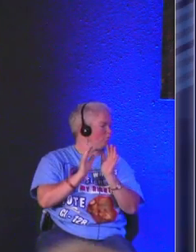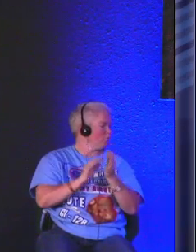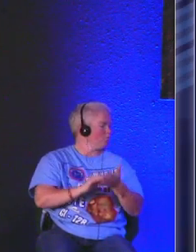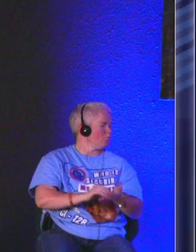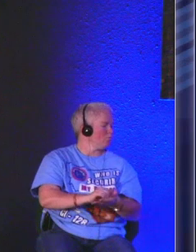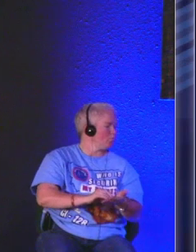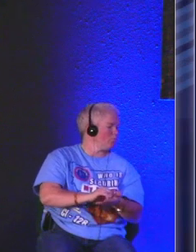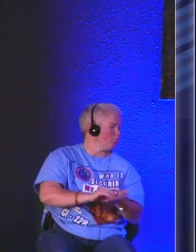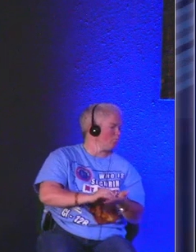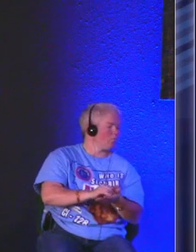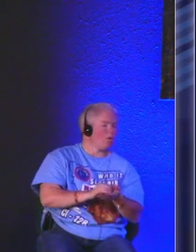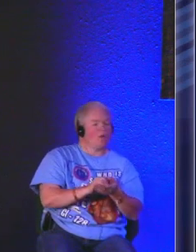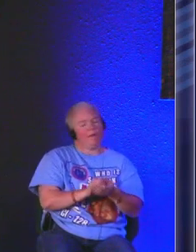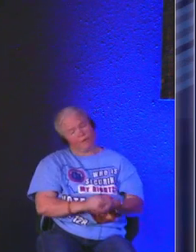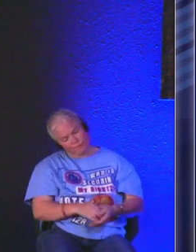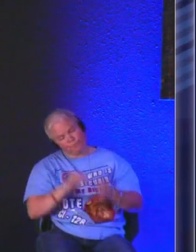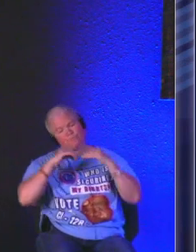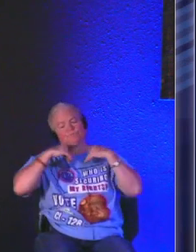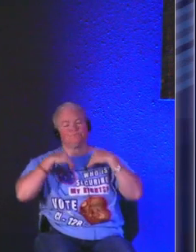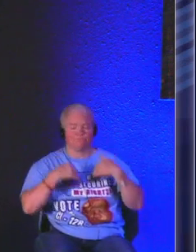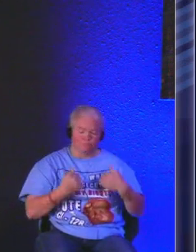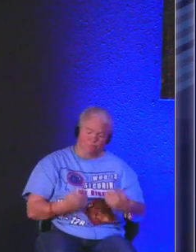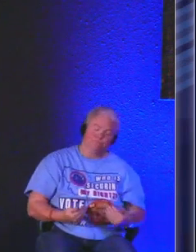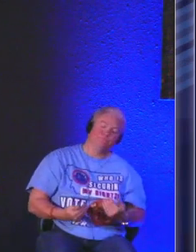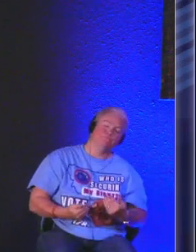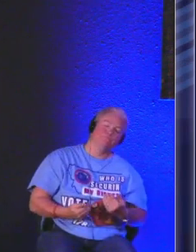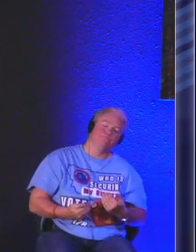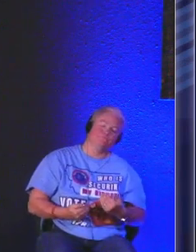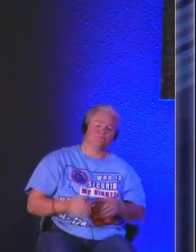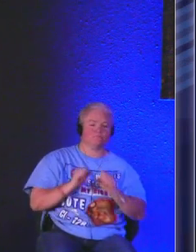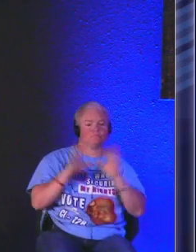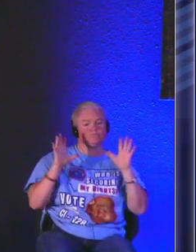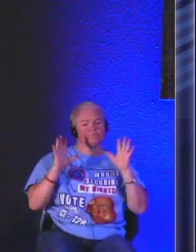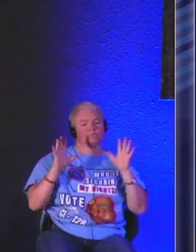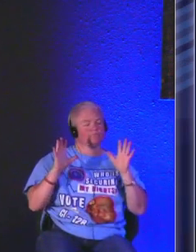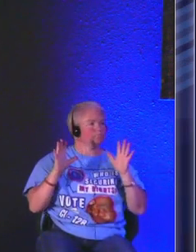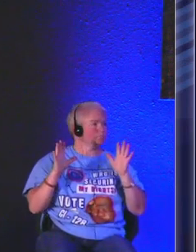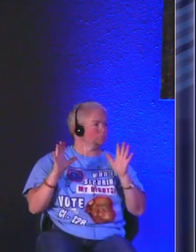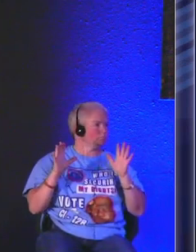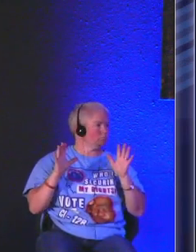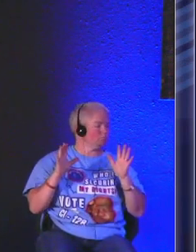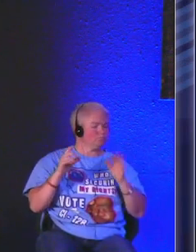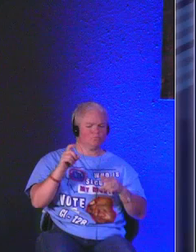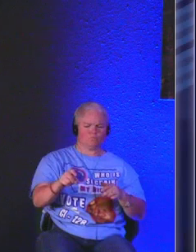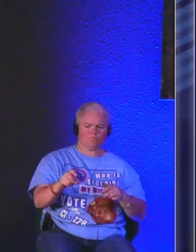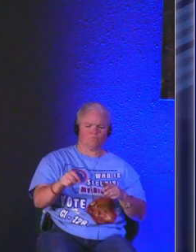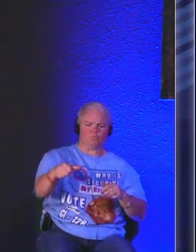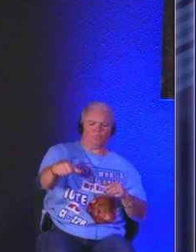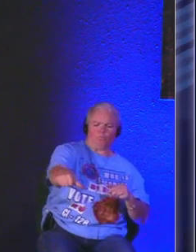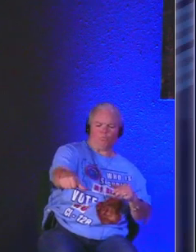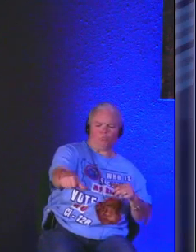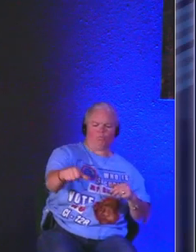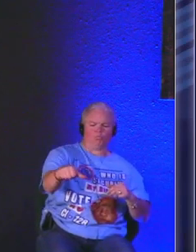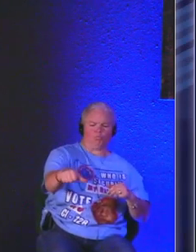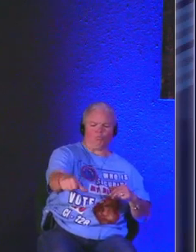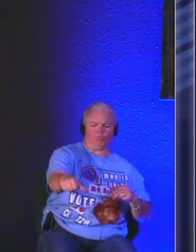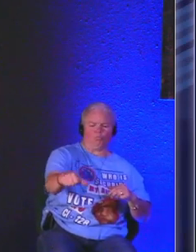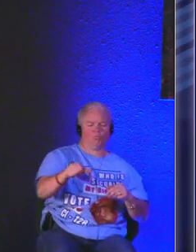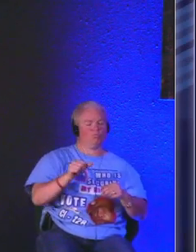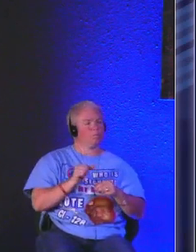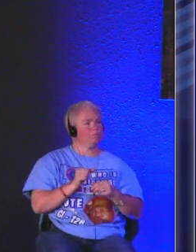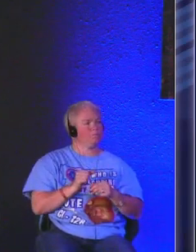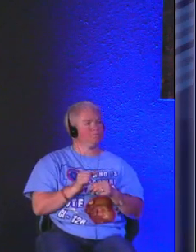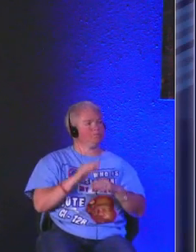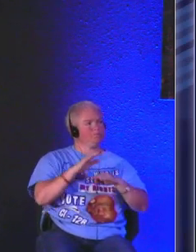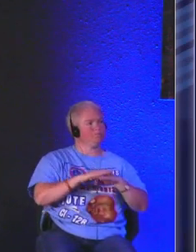weariness oh man I'm just tired there's there's nothing that I can specifically put my thumb on or maybe